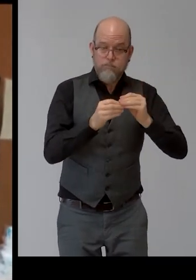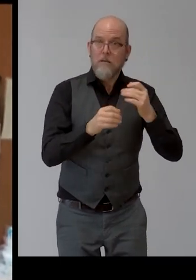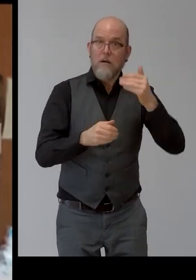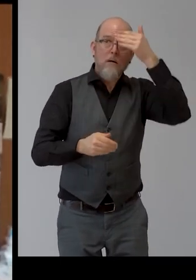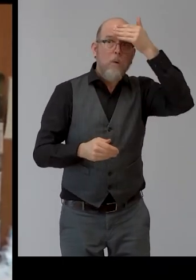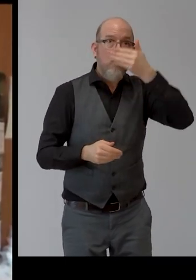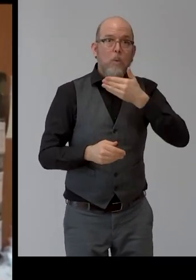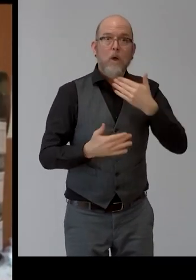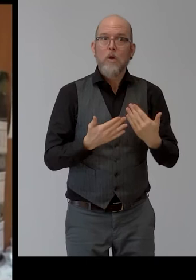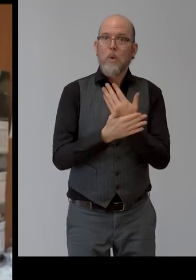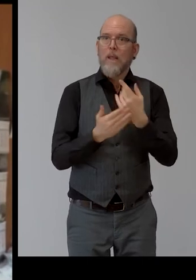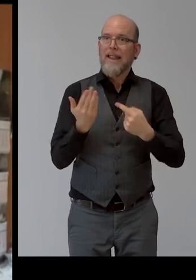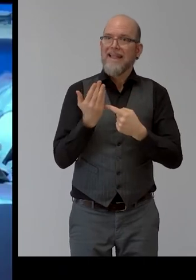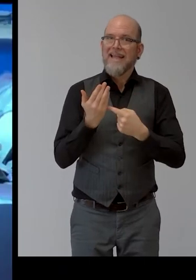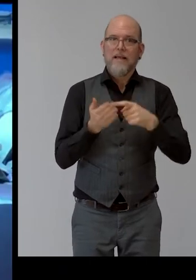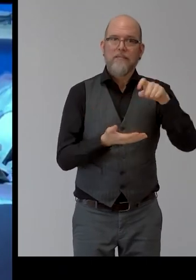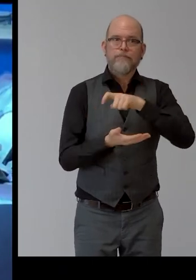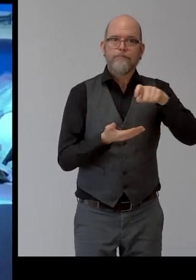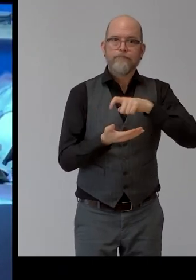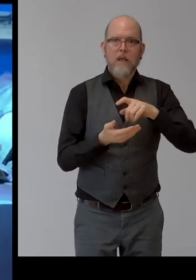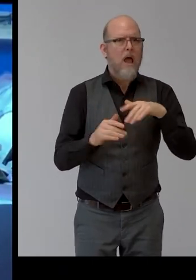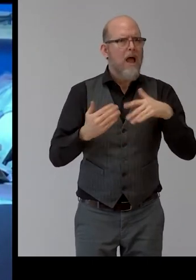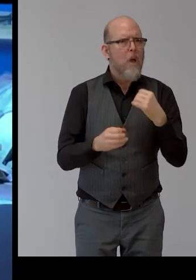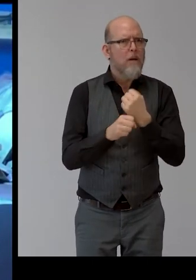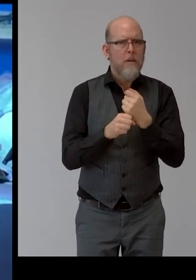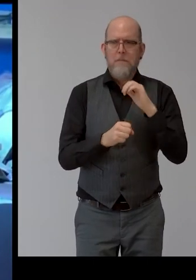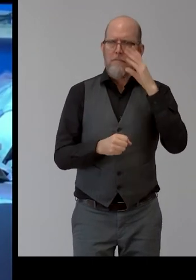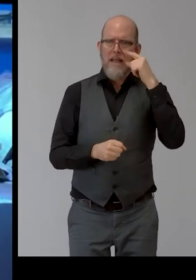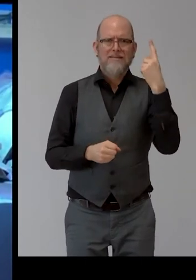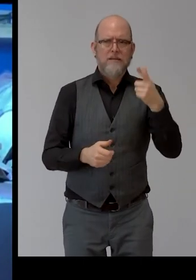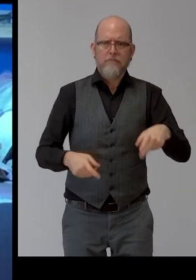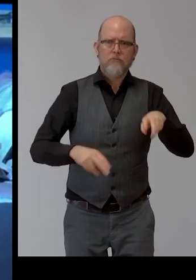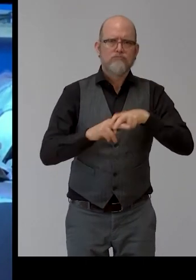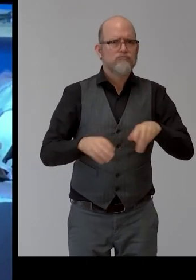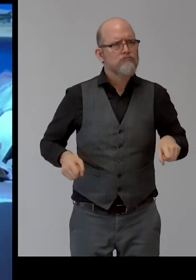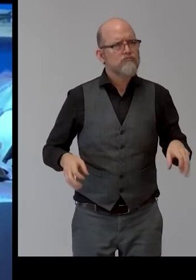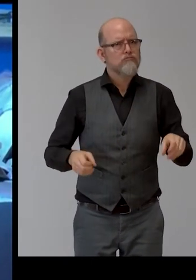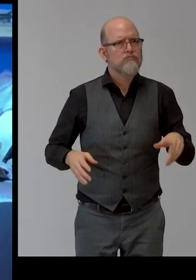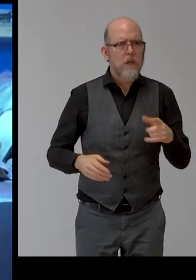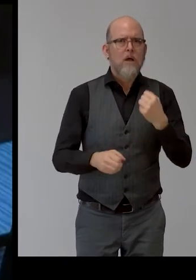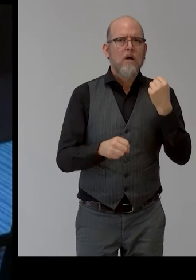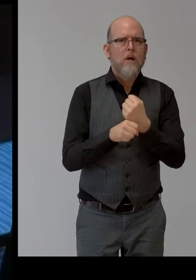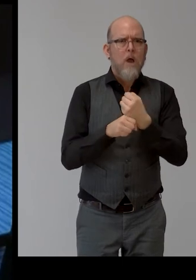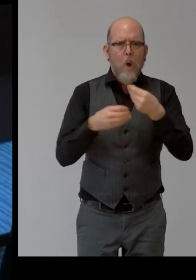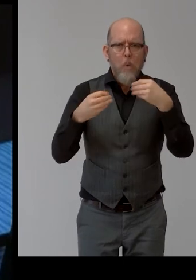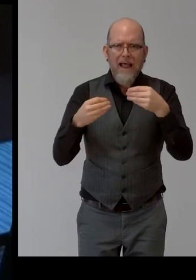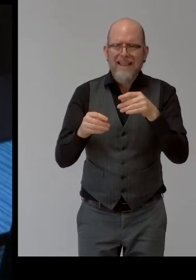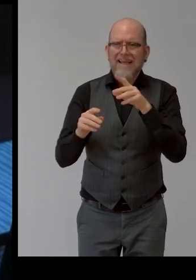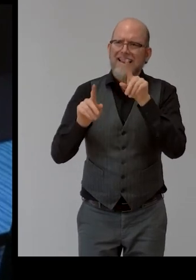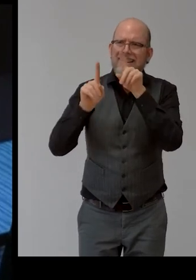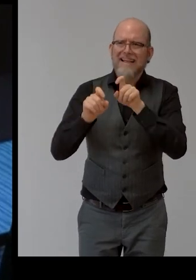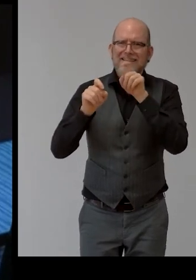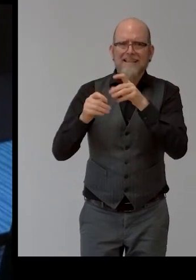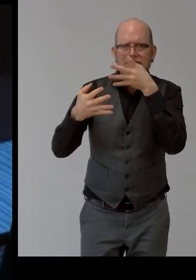starts. The man in the wheelchair is checking the quality of the face shield. A mannequin in a showroom wears a complete set of